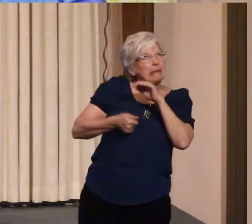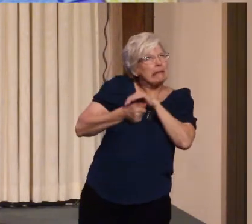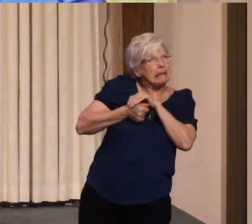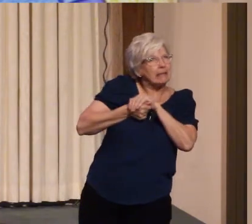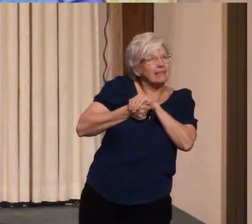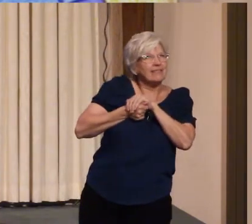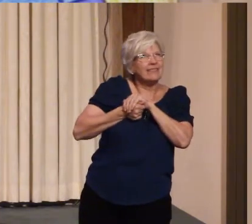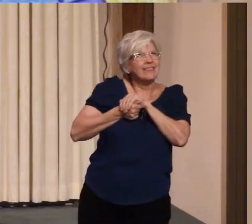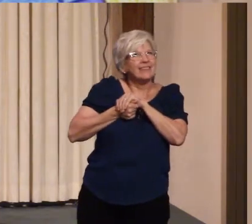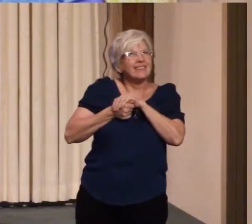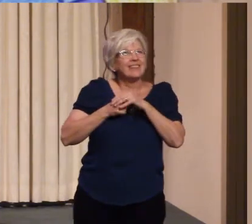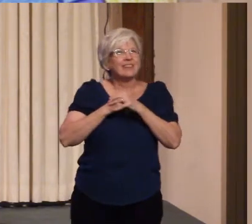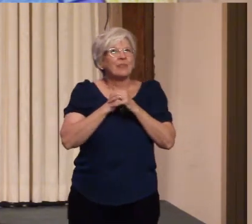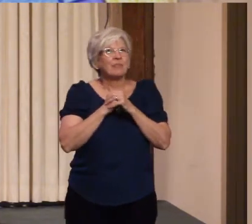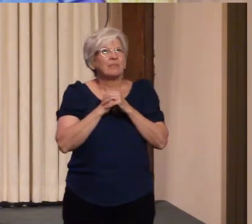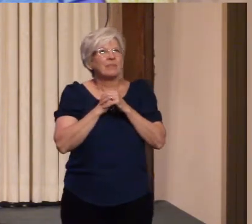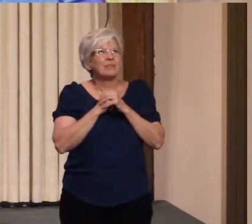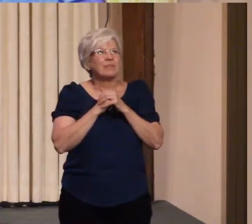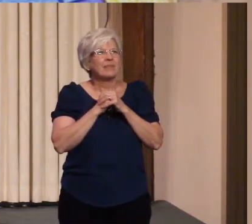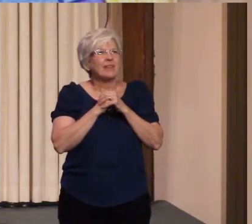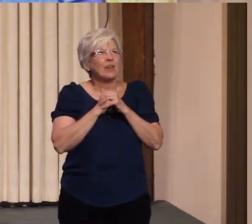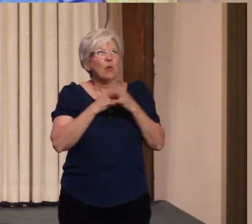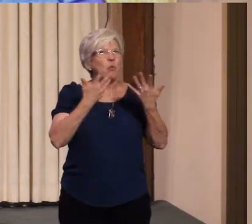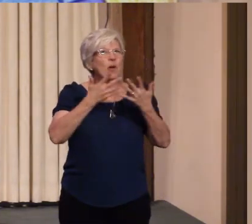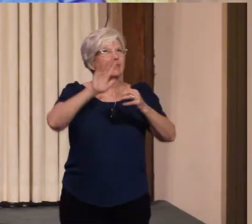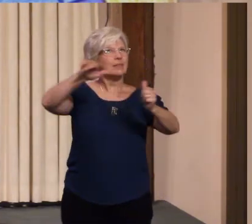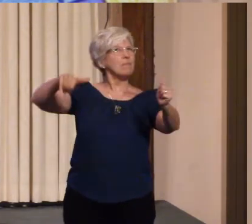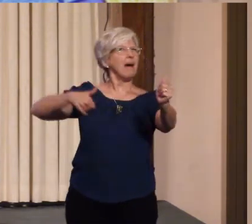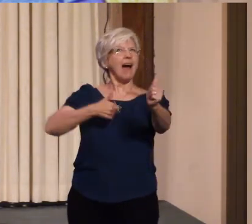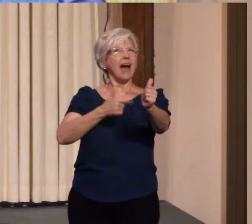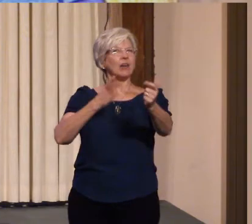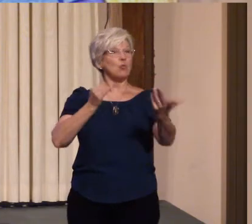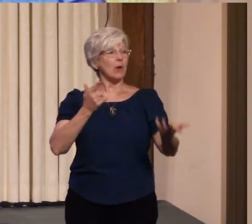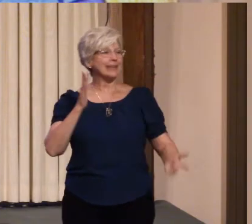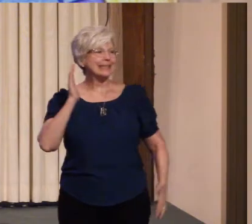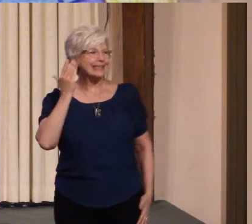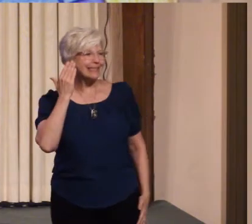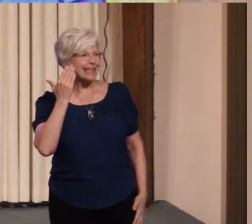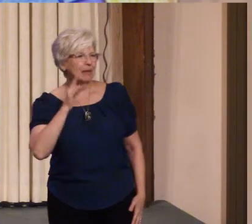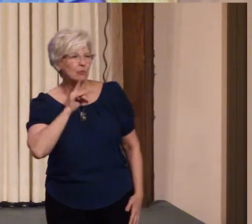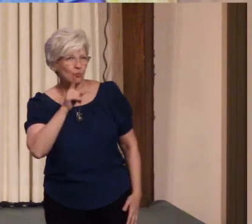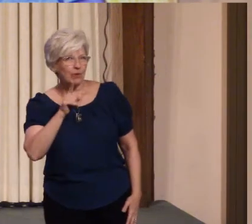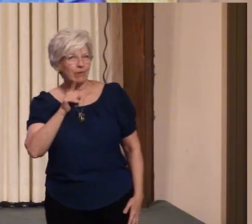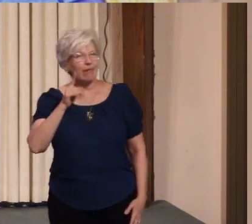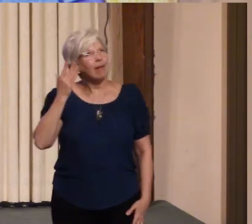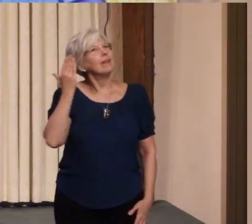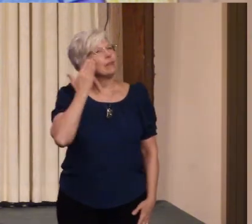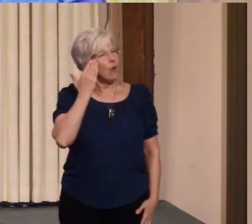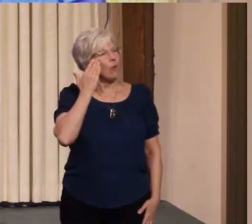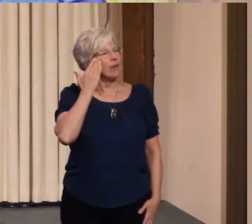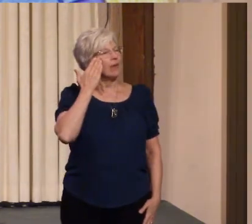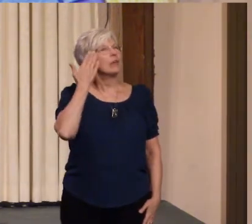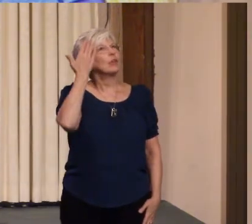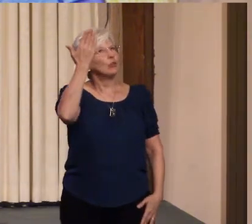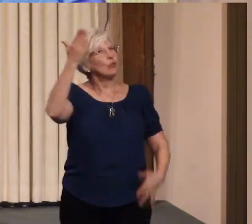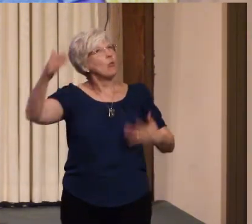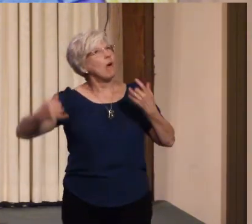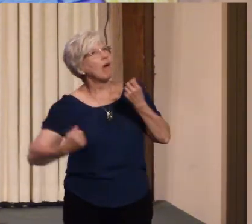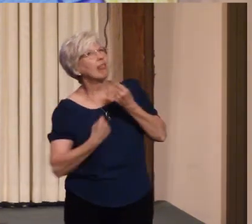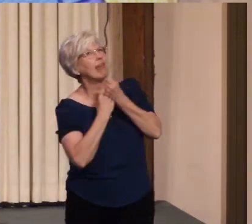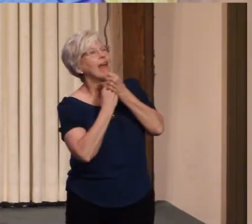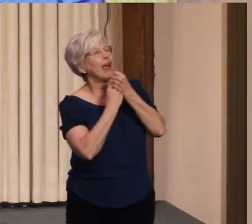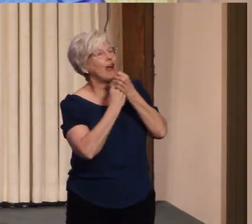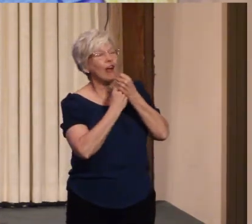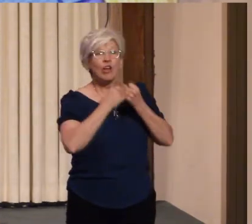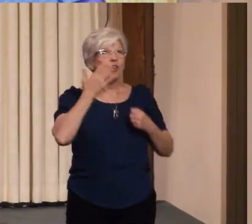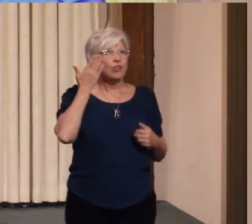behind what seems real knowing that you are there that you are